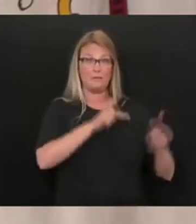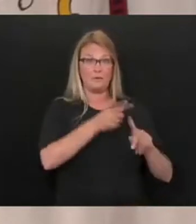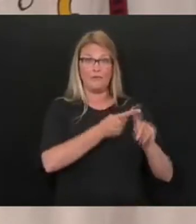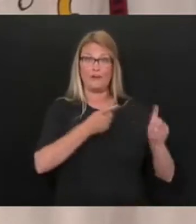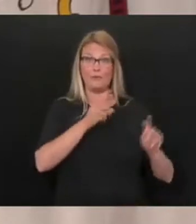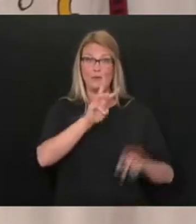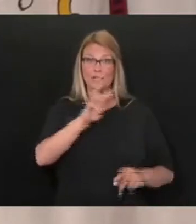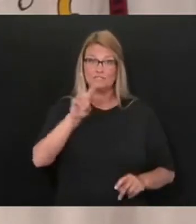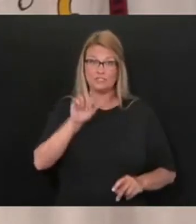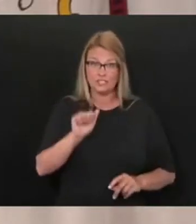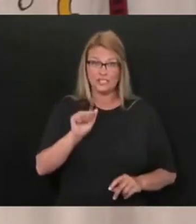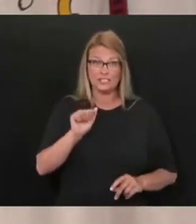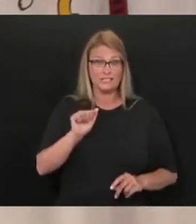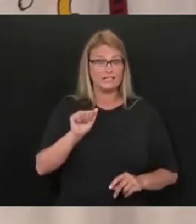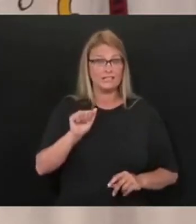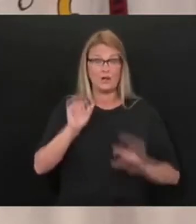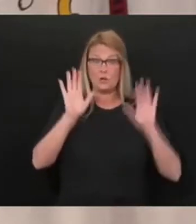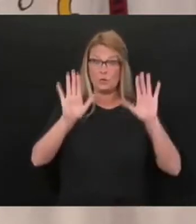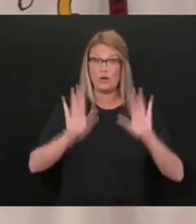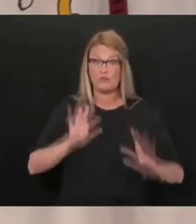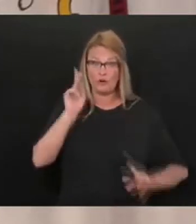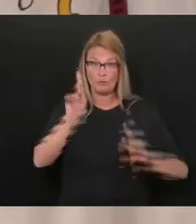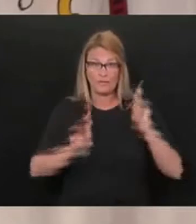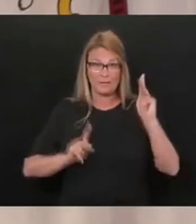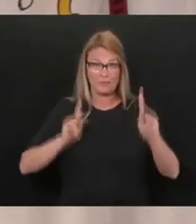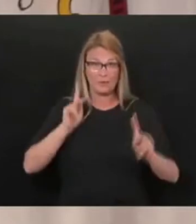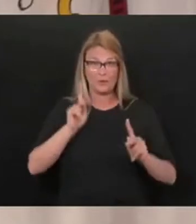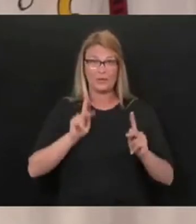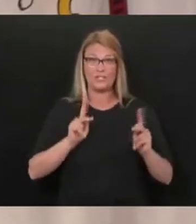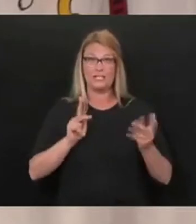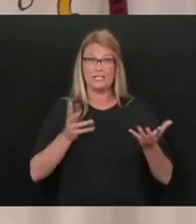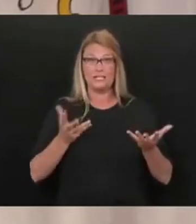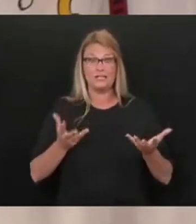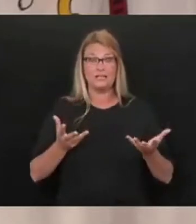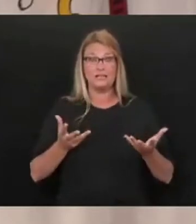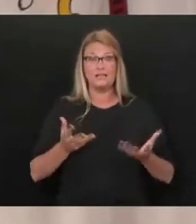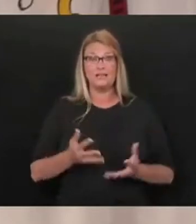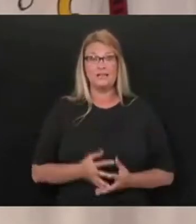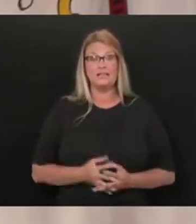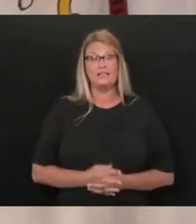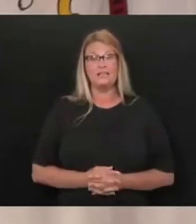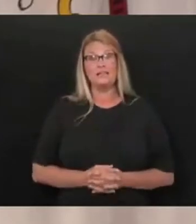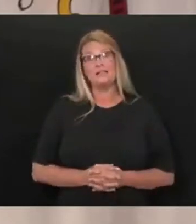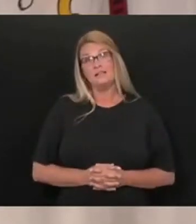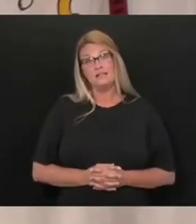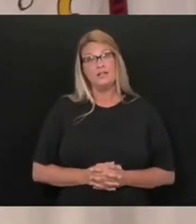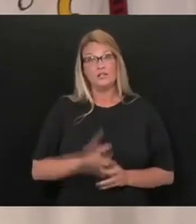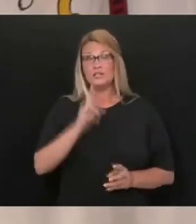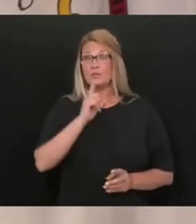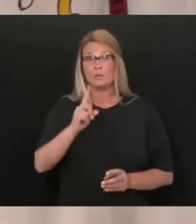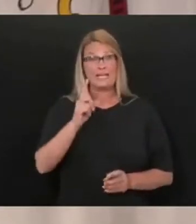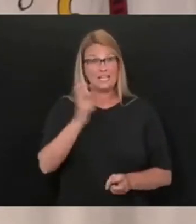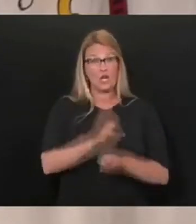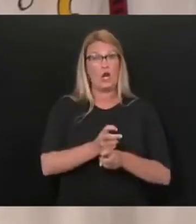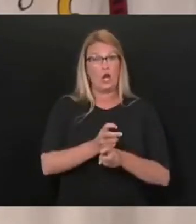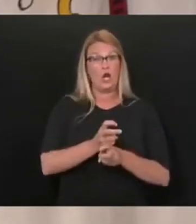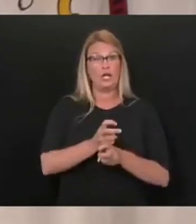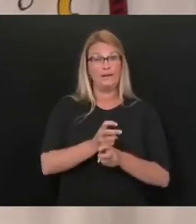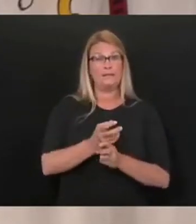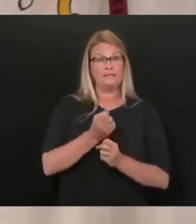Virginians from all of our loved ones and everything, and it's really hard to understand.